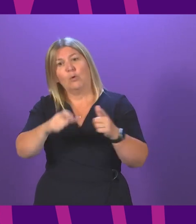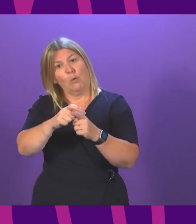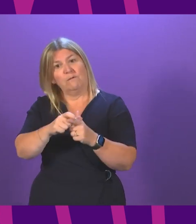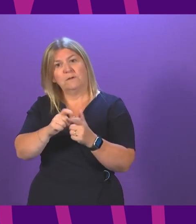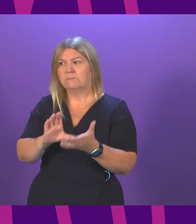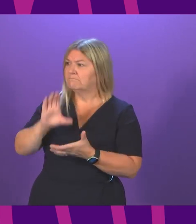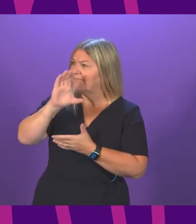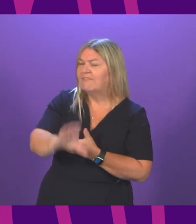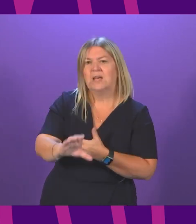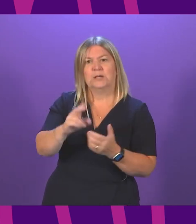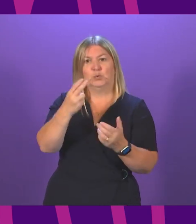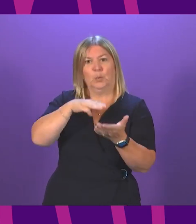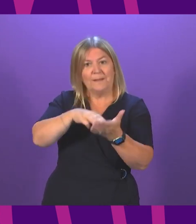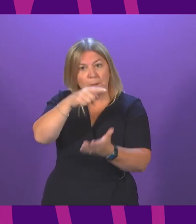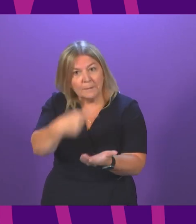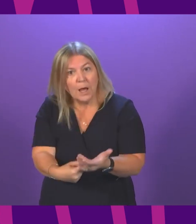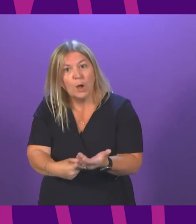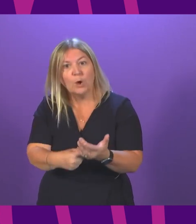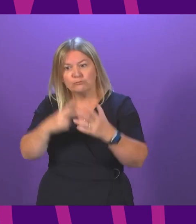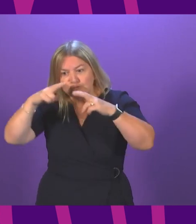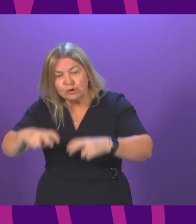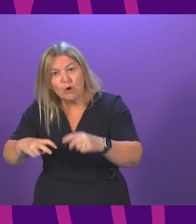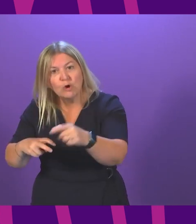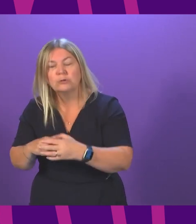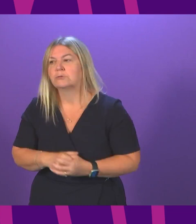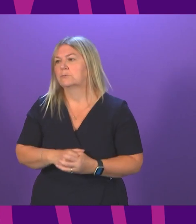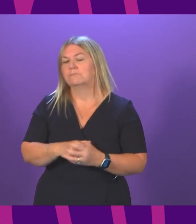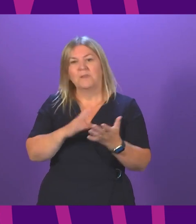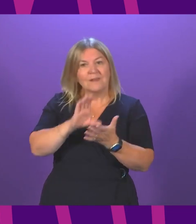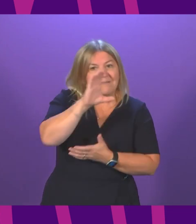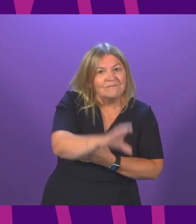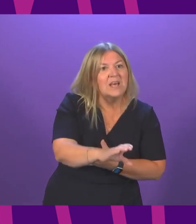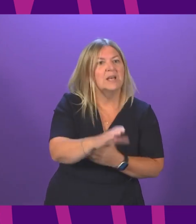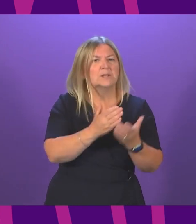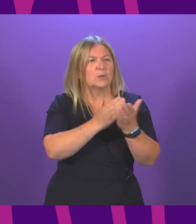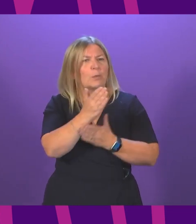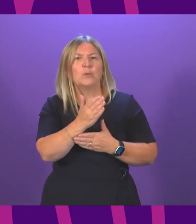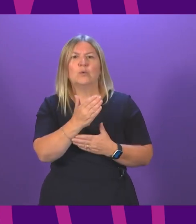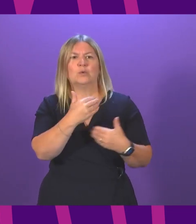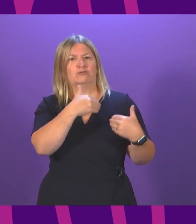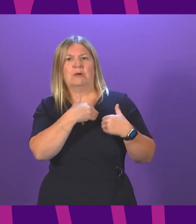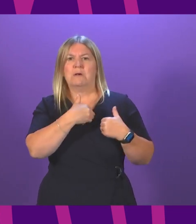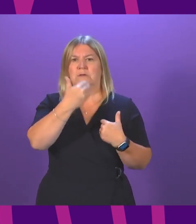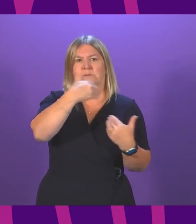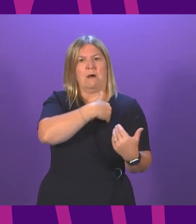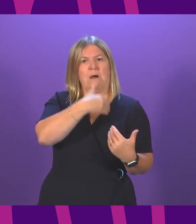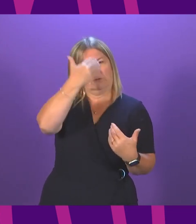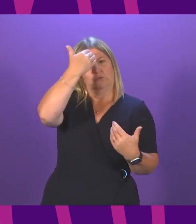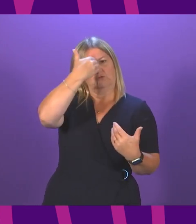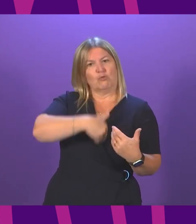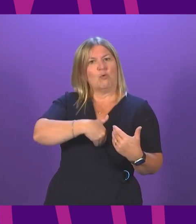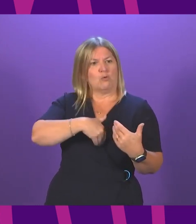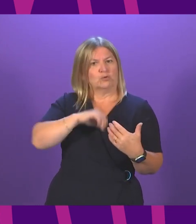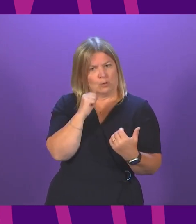projects. We have invested money in support services through Chest Heart Stroke Scotland that are making a number of very legitimate